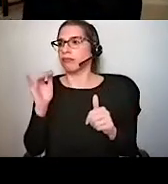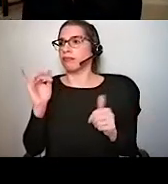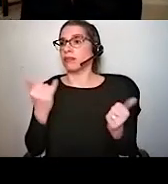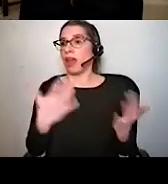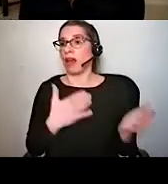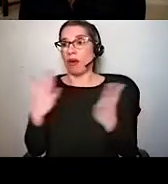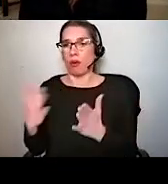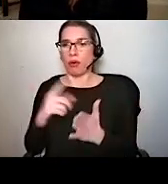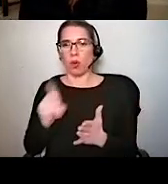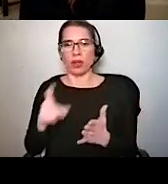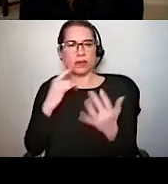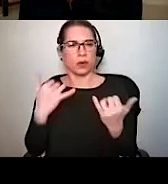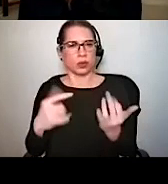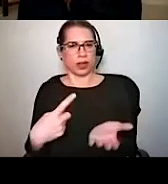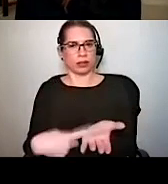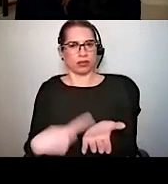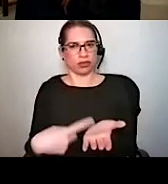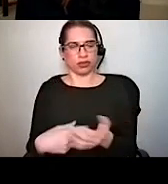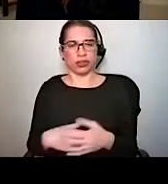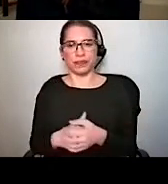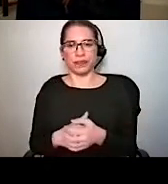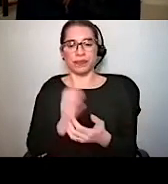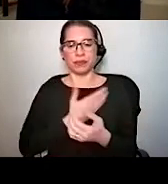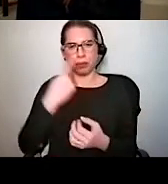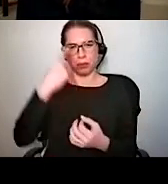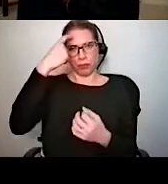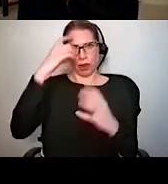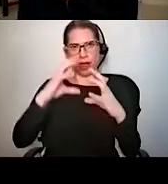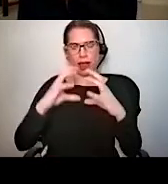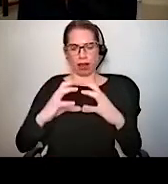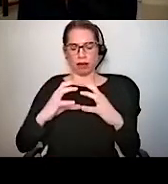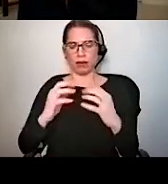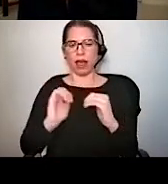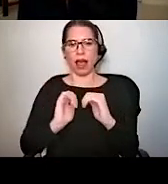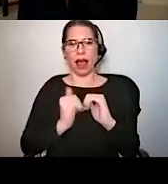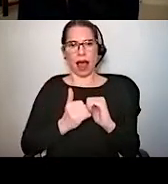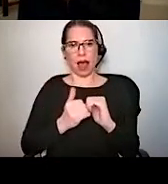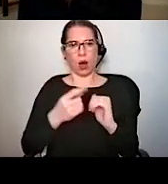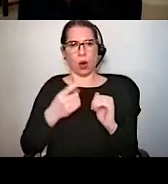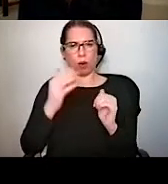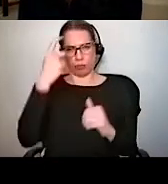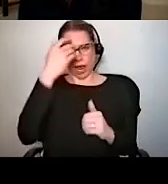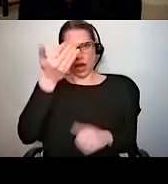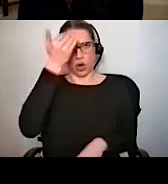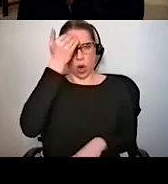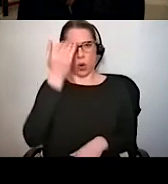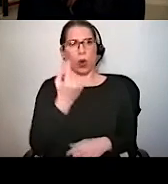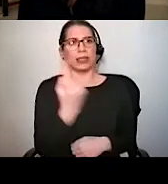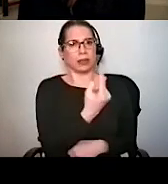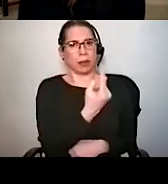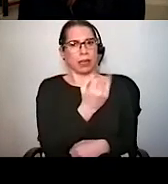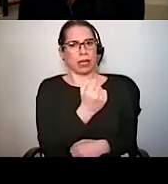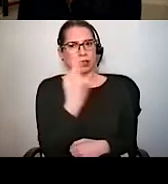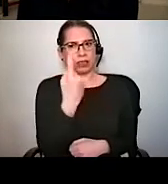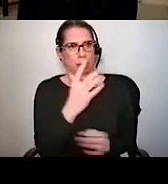How do our brains know when something is something and not nothing? At what point does